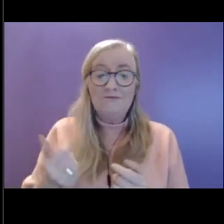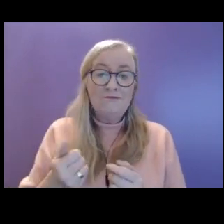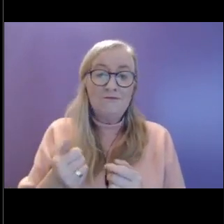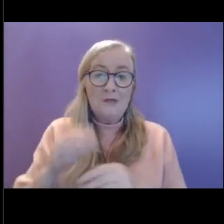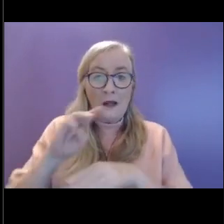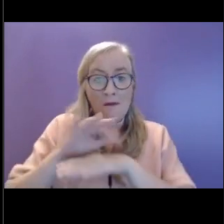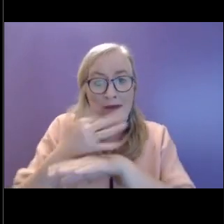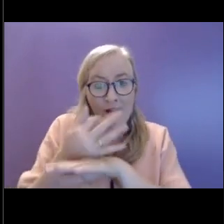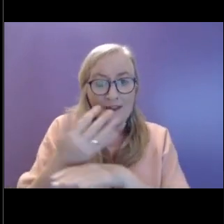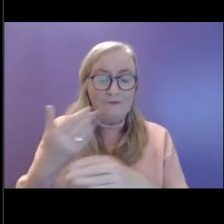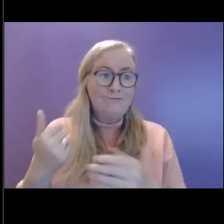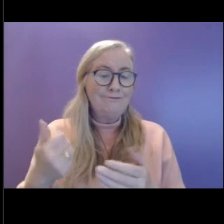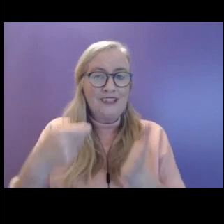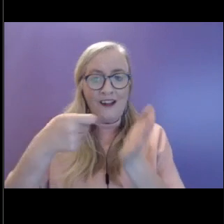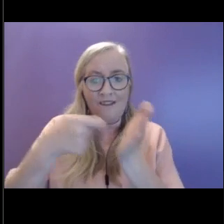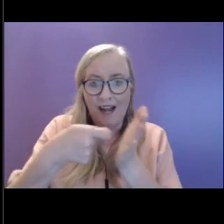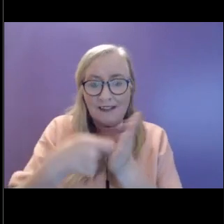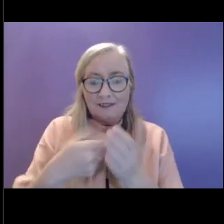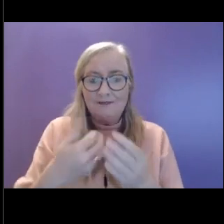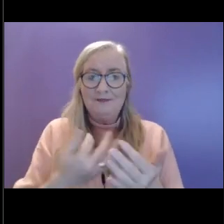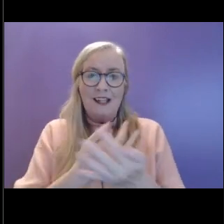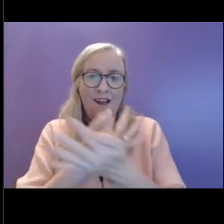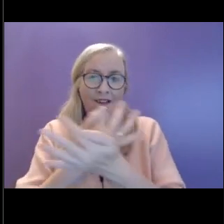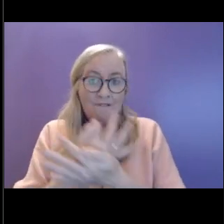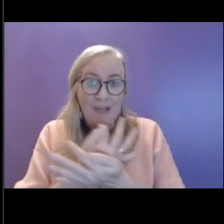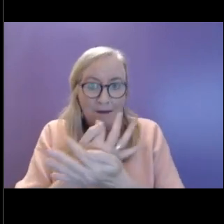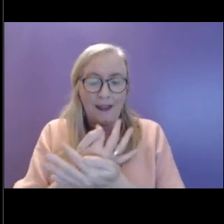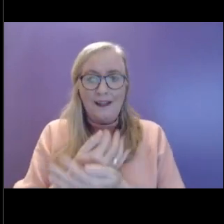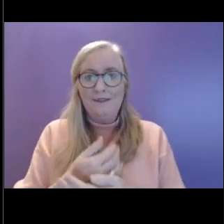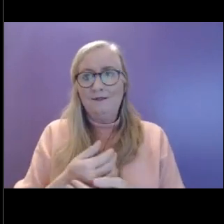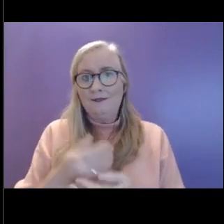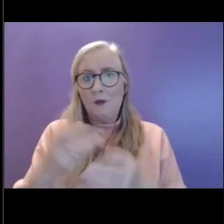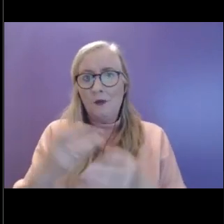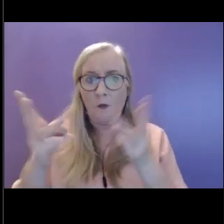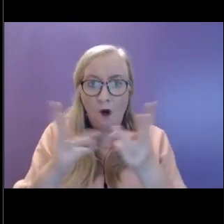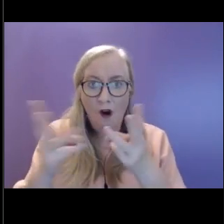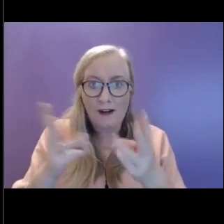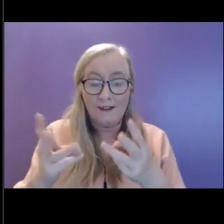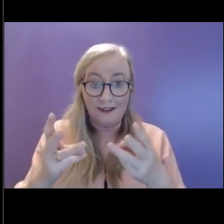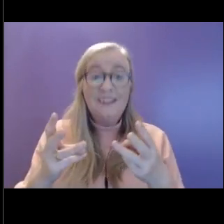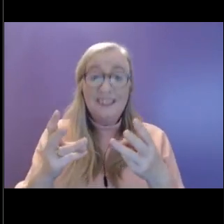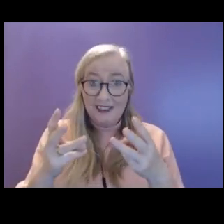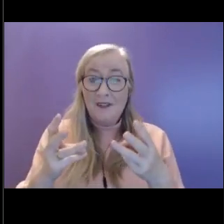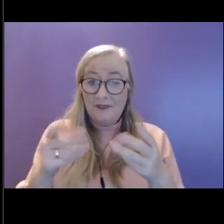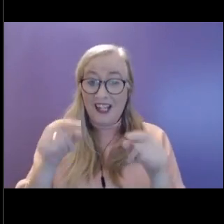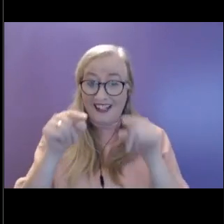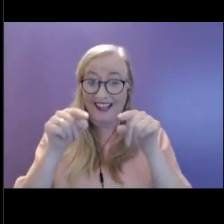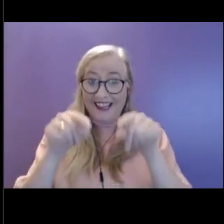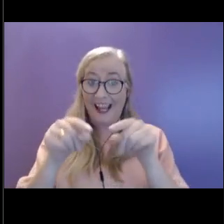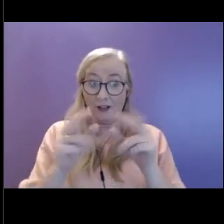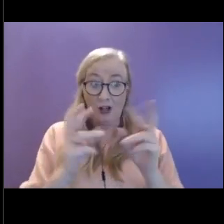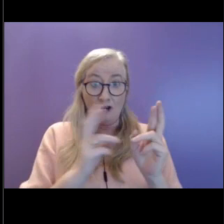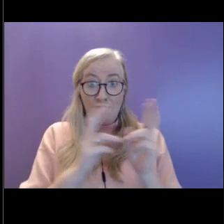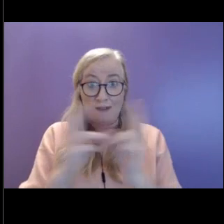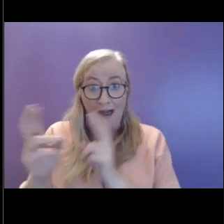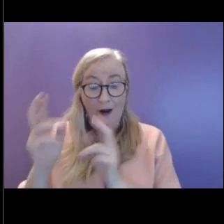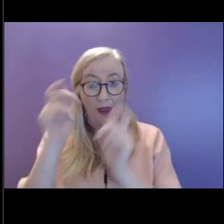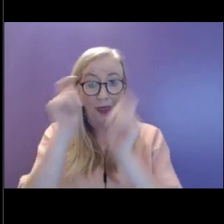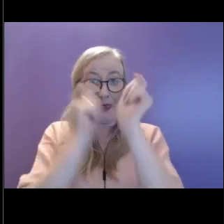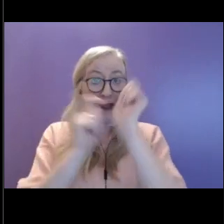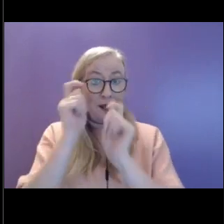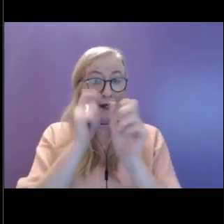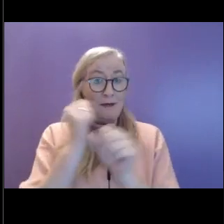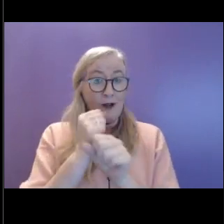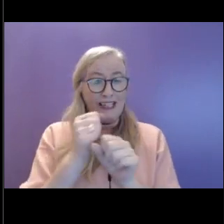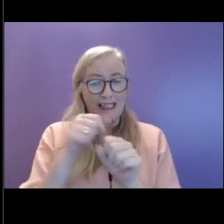finances, family commitments and work. And there are things that we regularly kind of think of when we think of things that